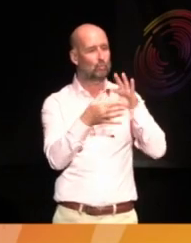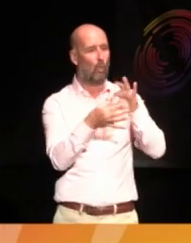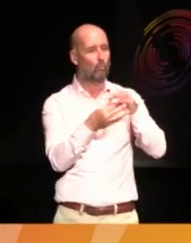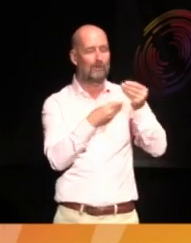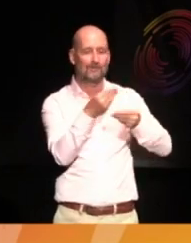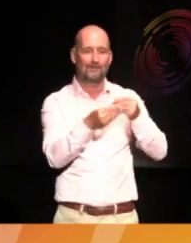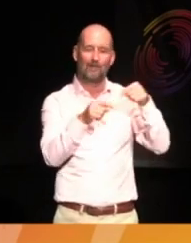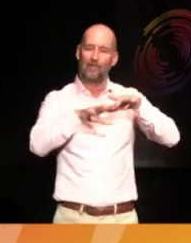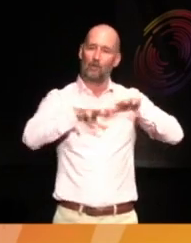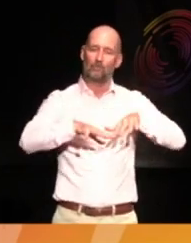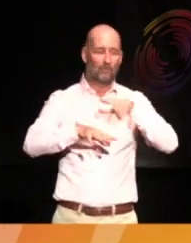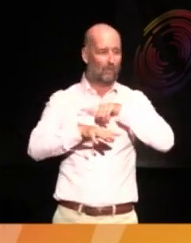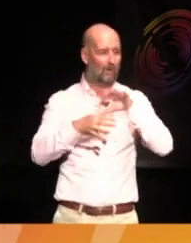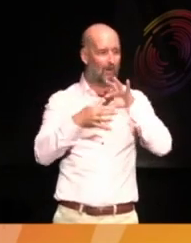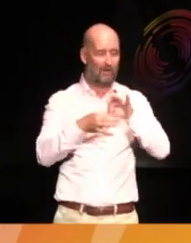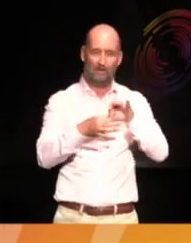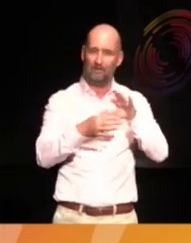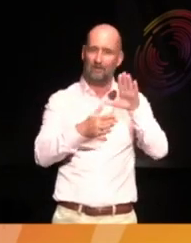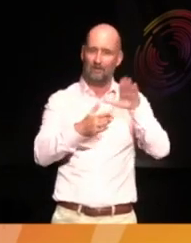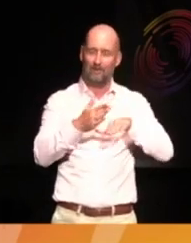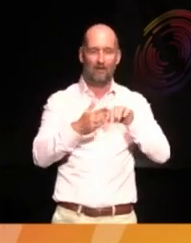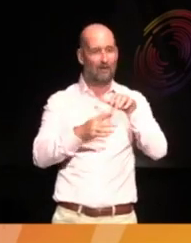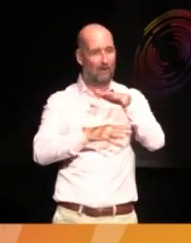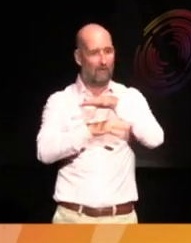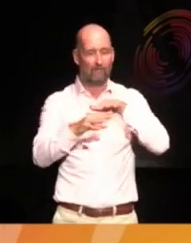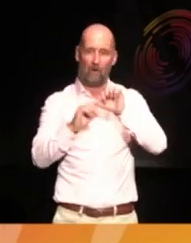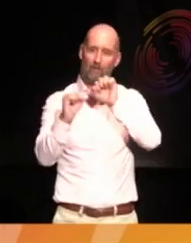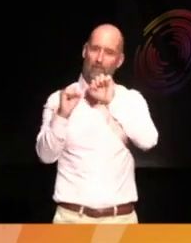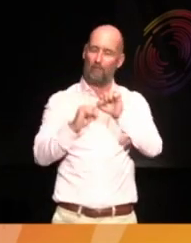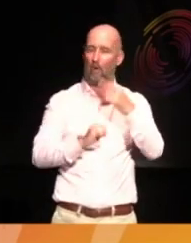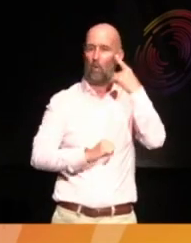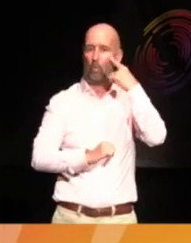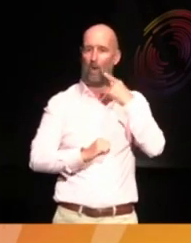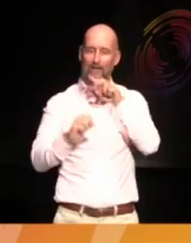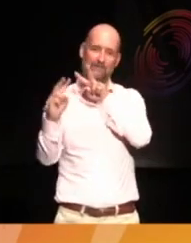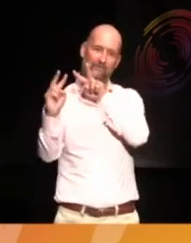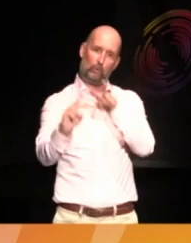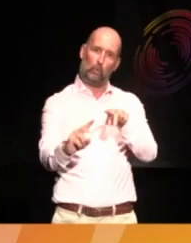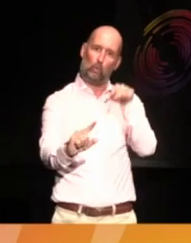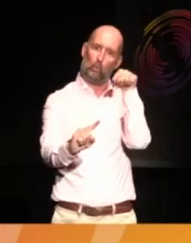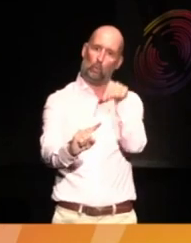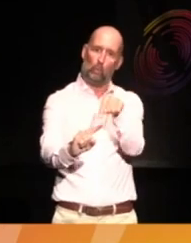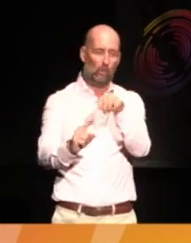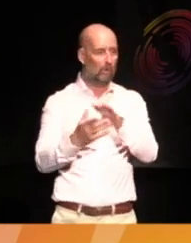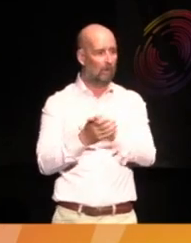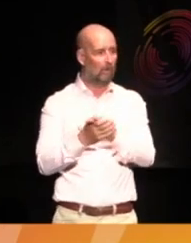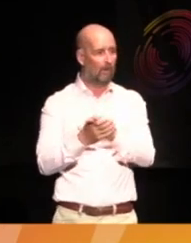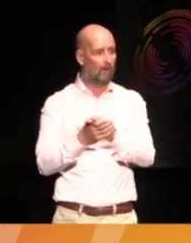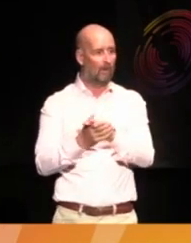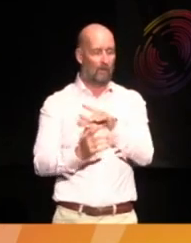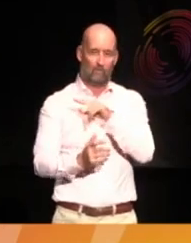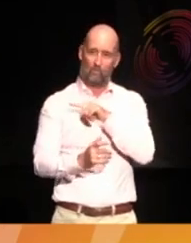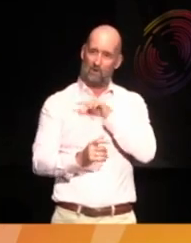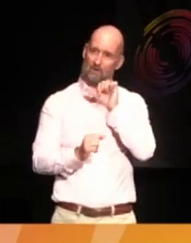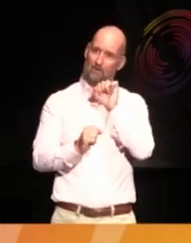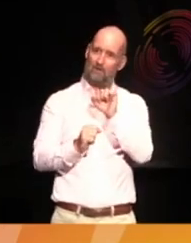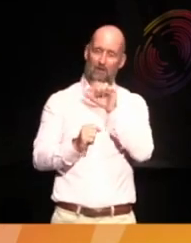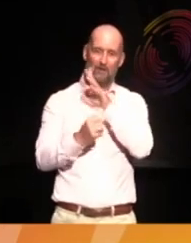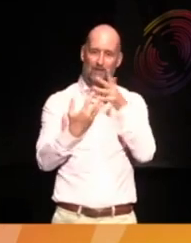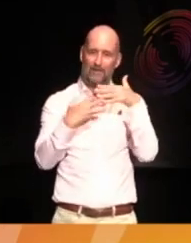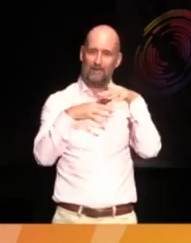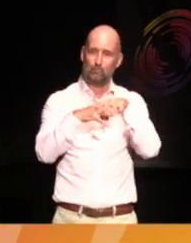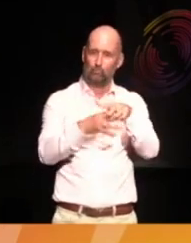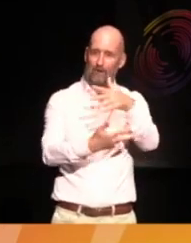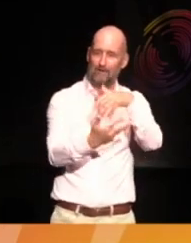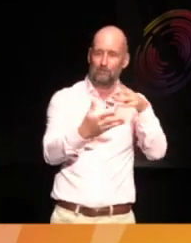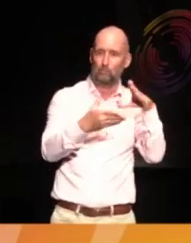that we are told are still told through a lens of white people. Predominantly, it's one of the poorest industries for actually integrating voices